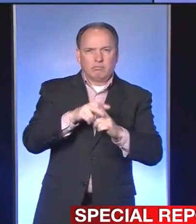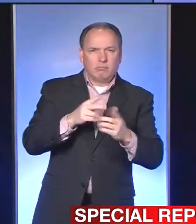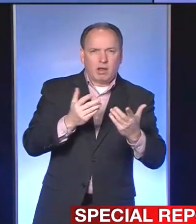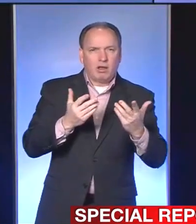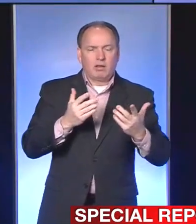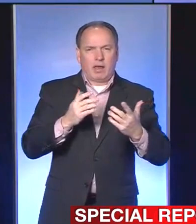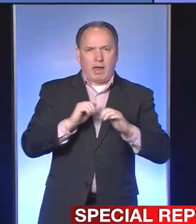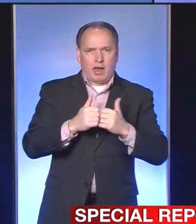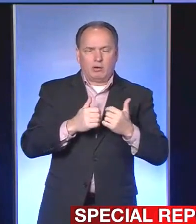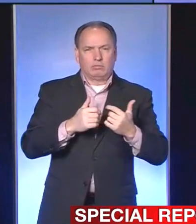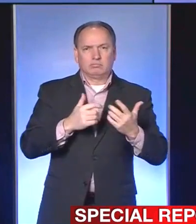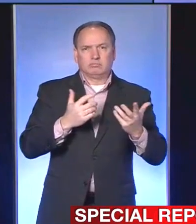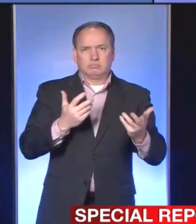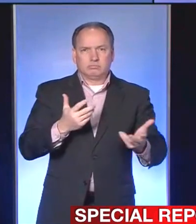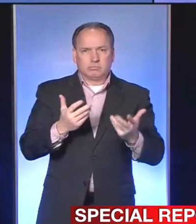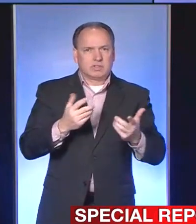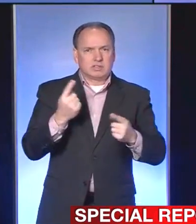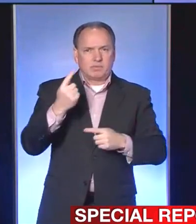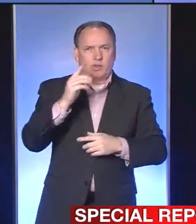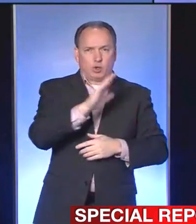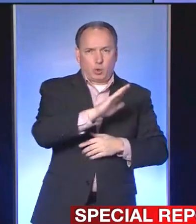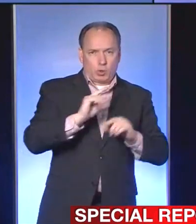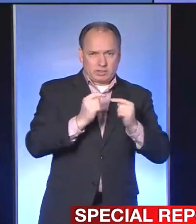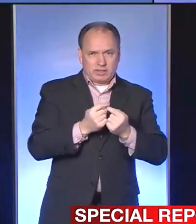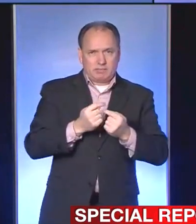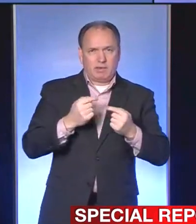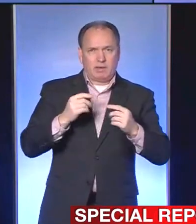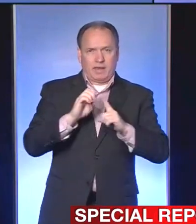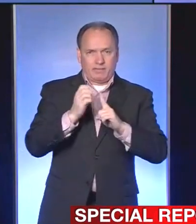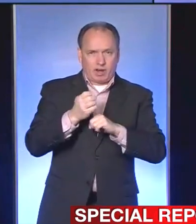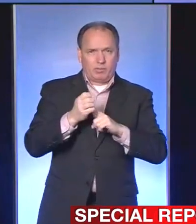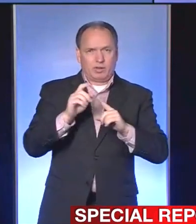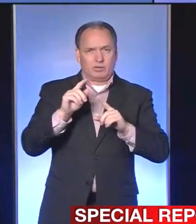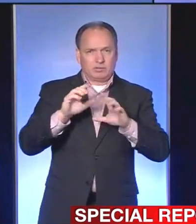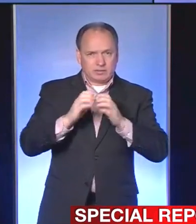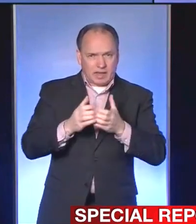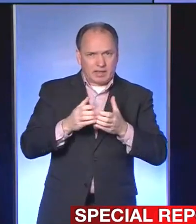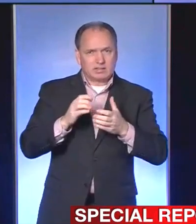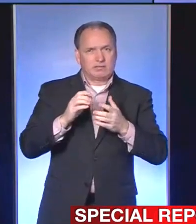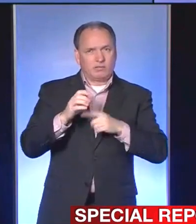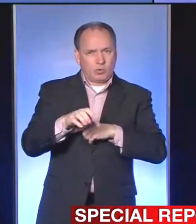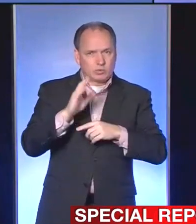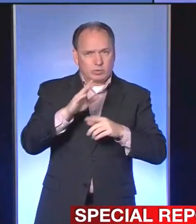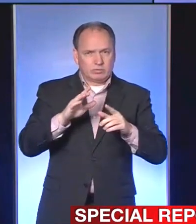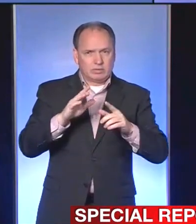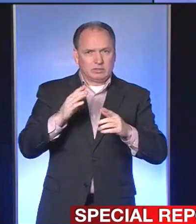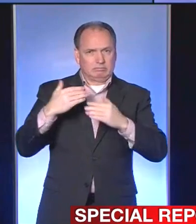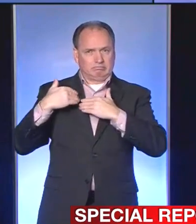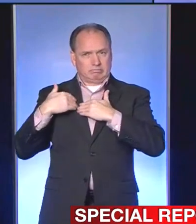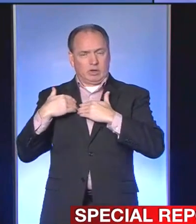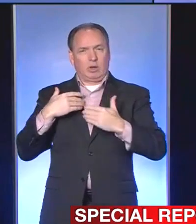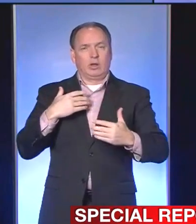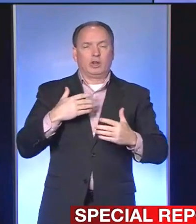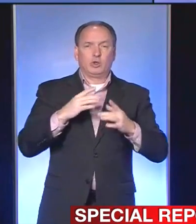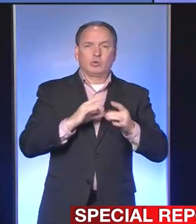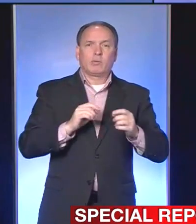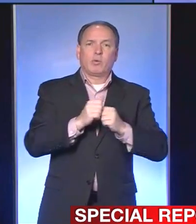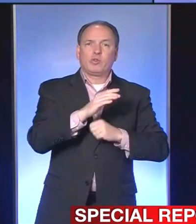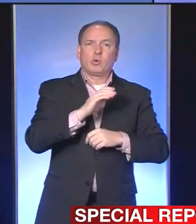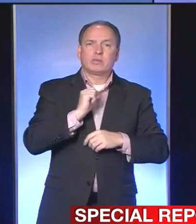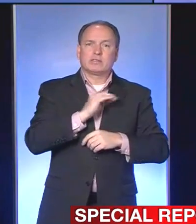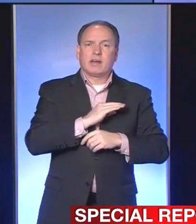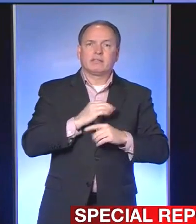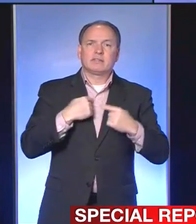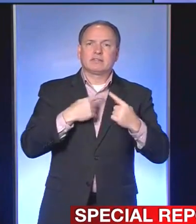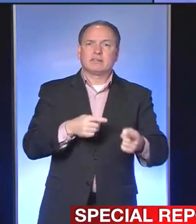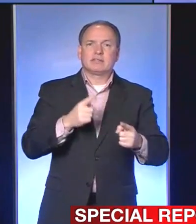enforce this? Is this something the Environmental Task Force is going to take on hand? Can you take me through what you've talked about with your staff since the